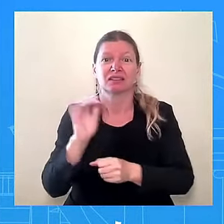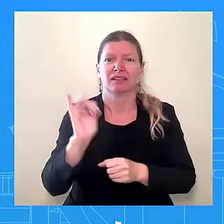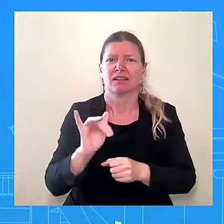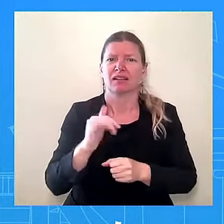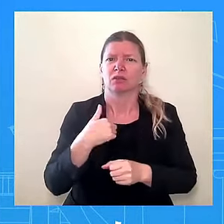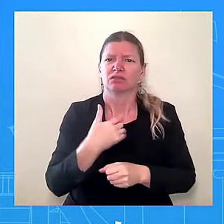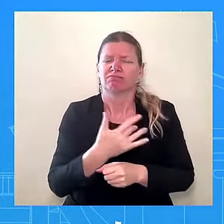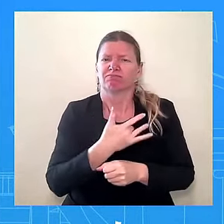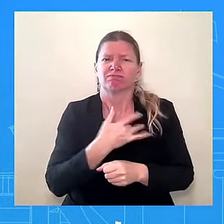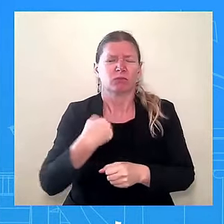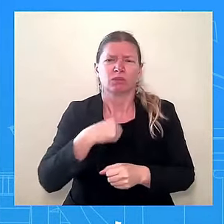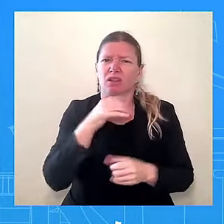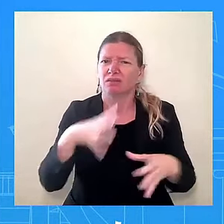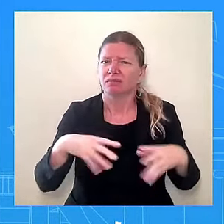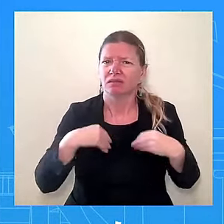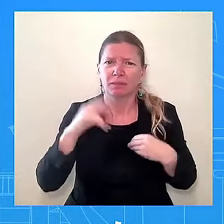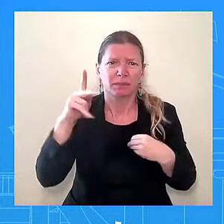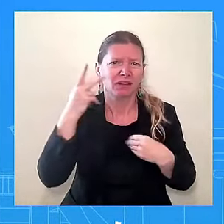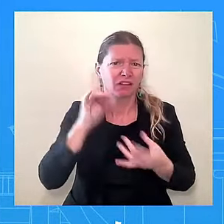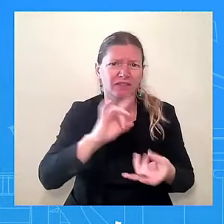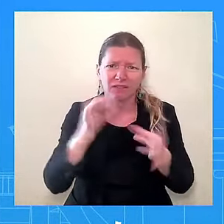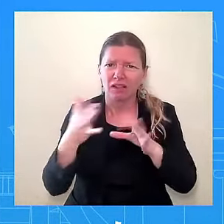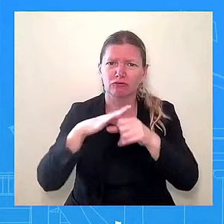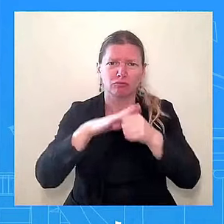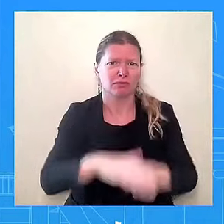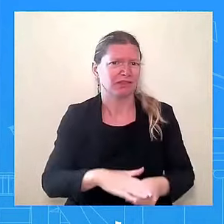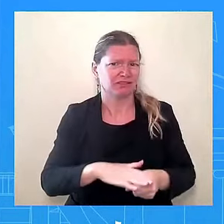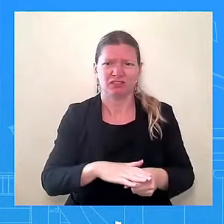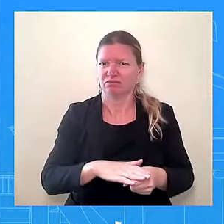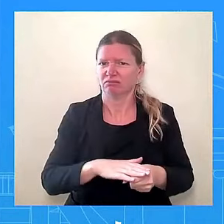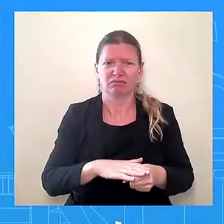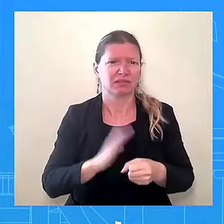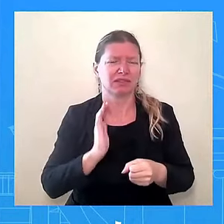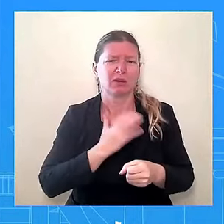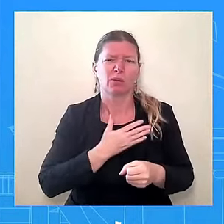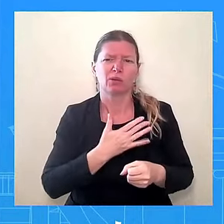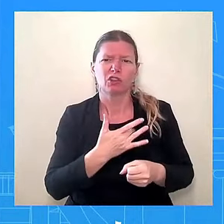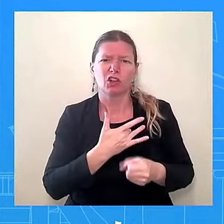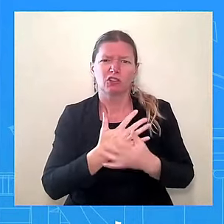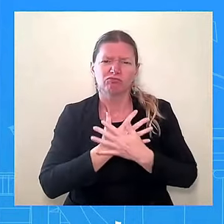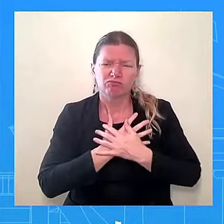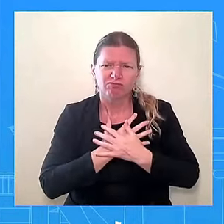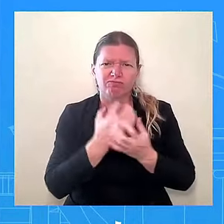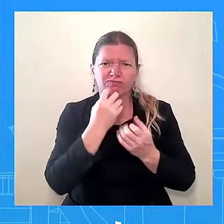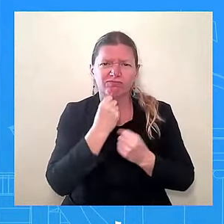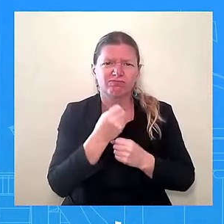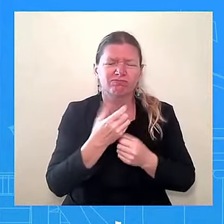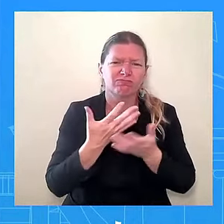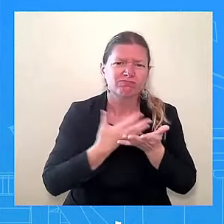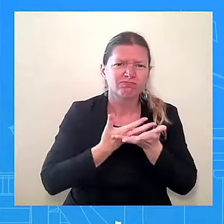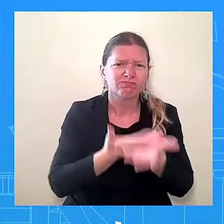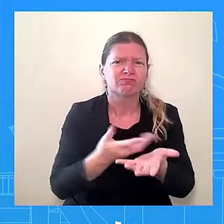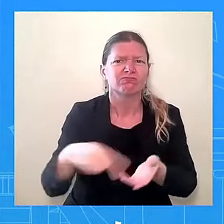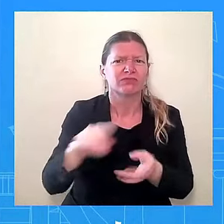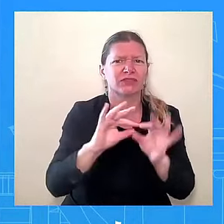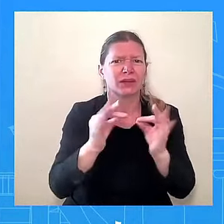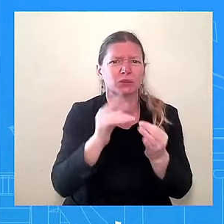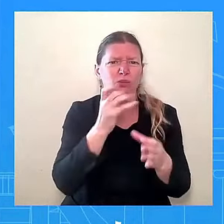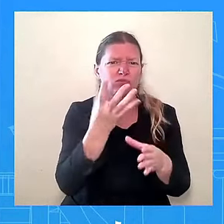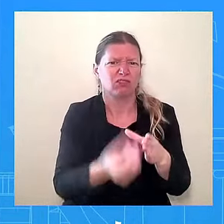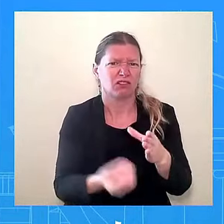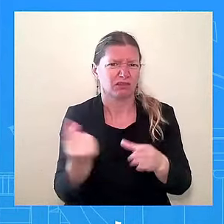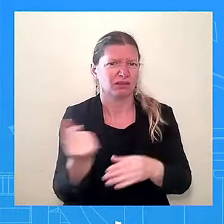or are facing injuries they've got to try to recover from. Alongside the international community, we're watching, and we're going to respond accordingly.